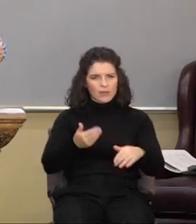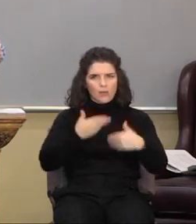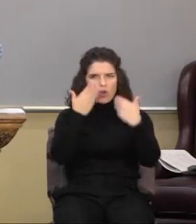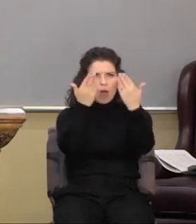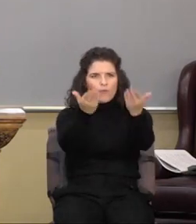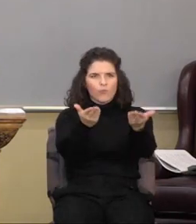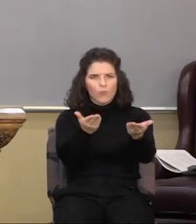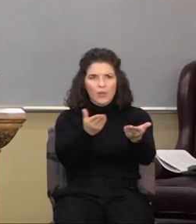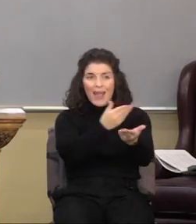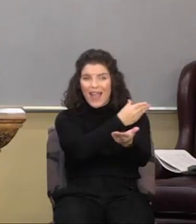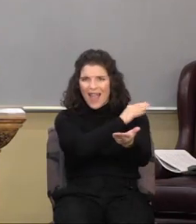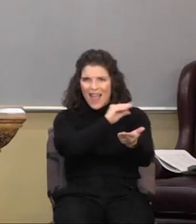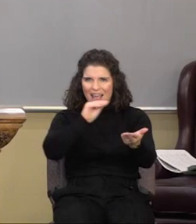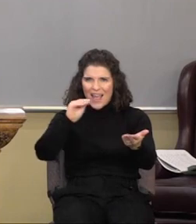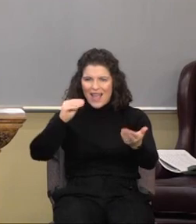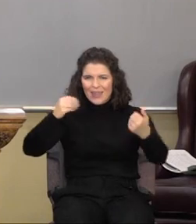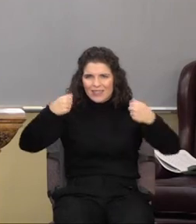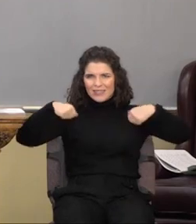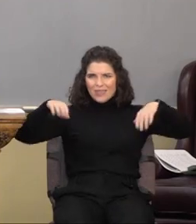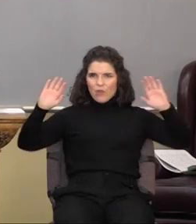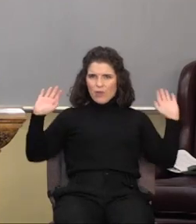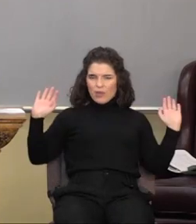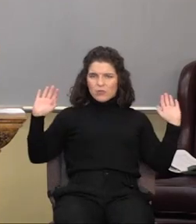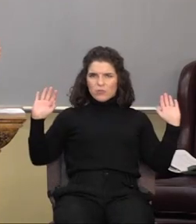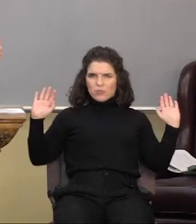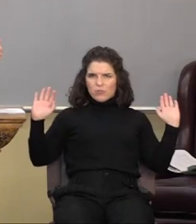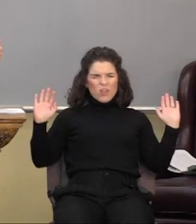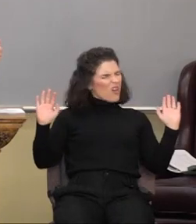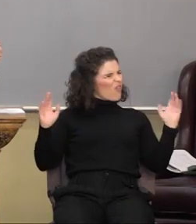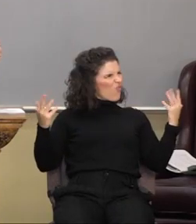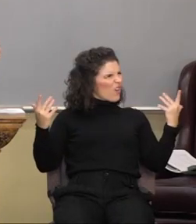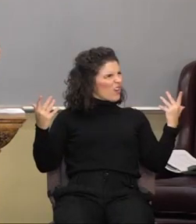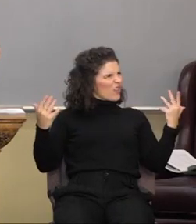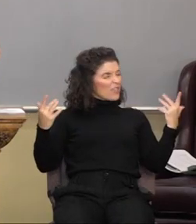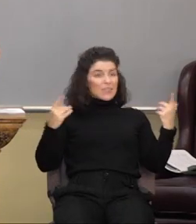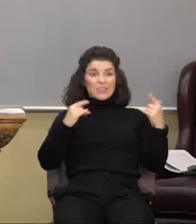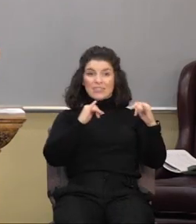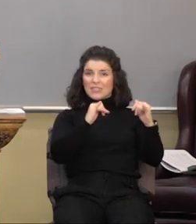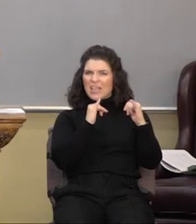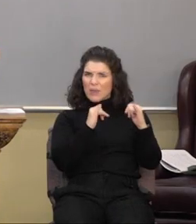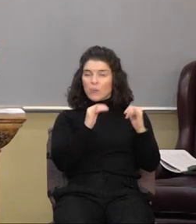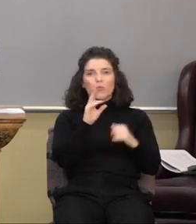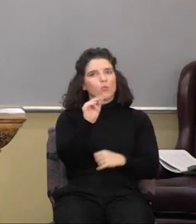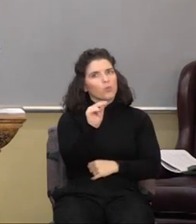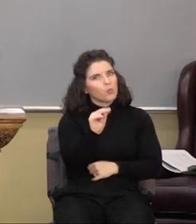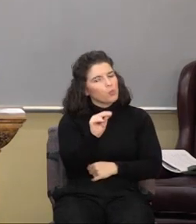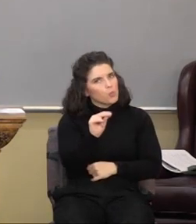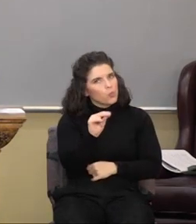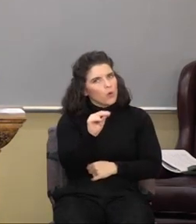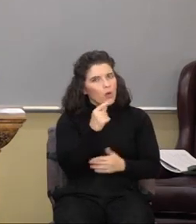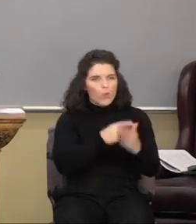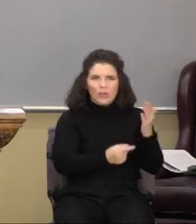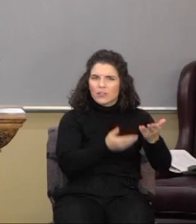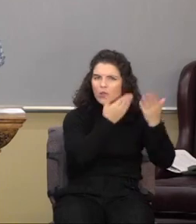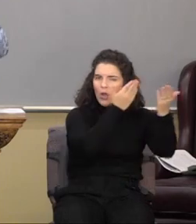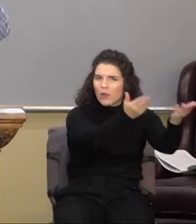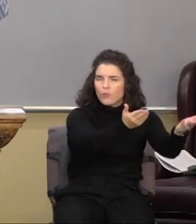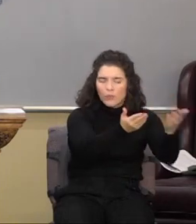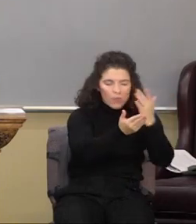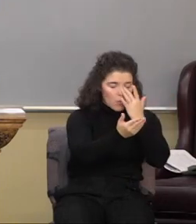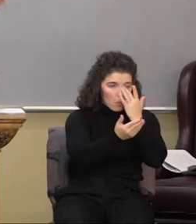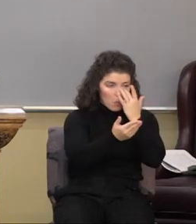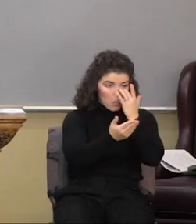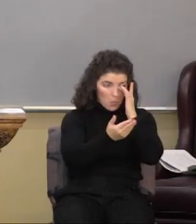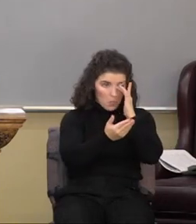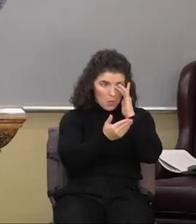offering and a sacrifice. Well, wait a minute. Aren't they the same thing? No. What would an offering be? What